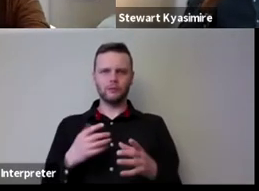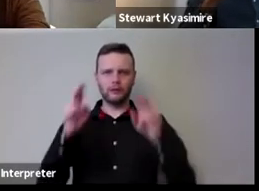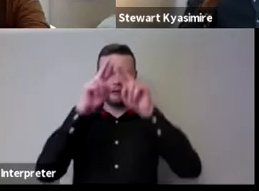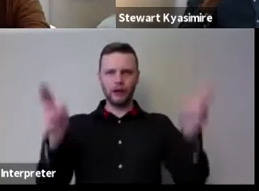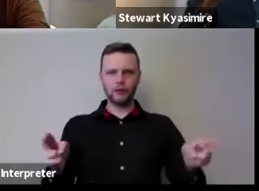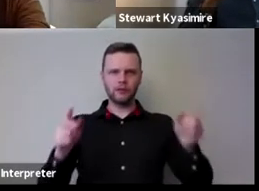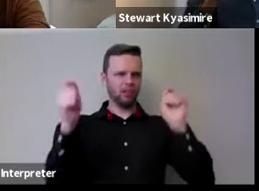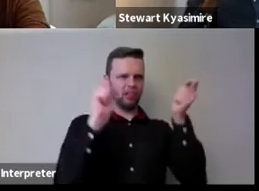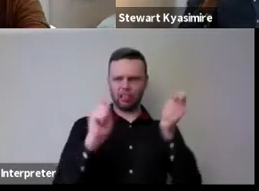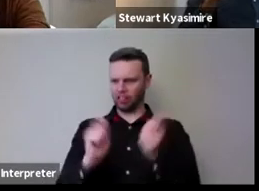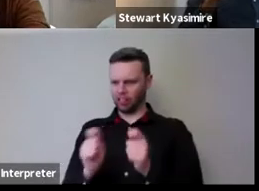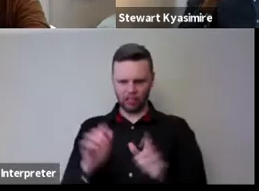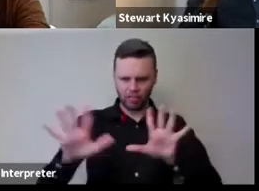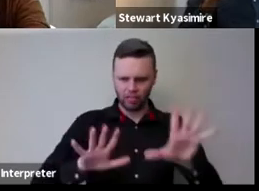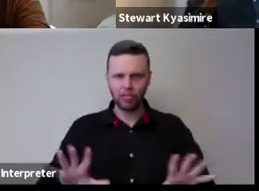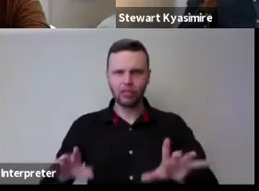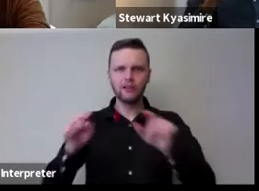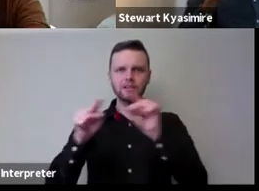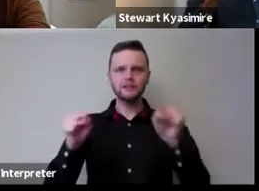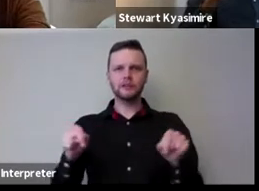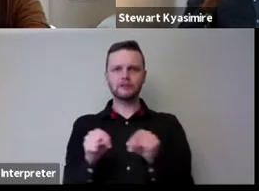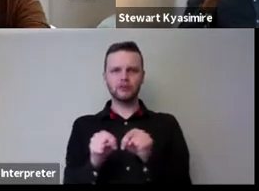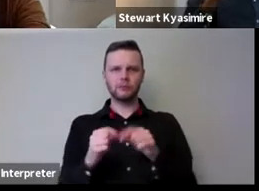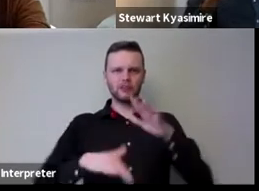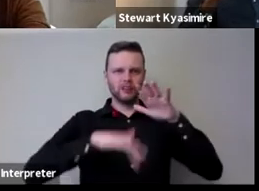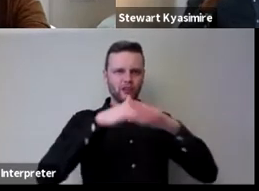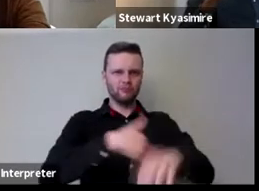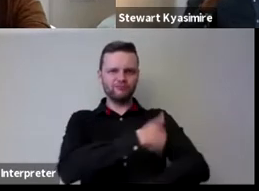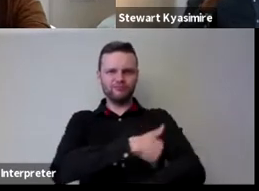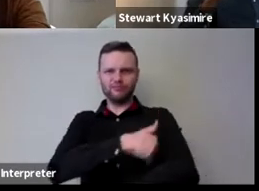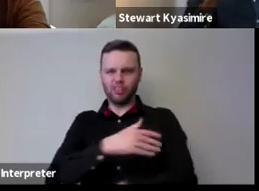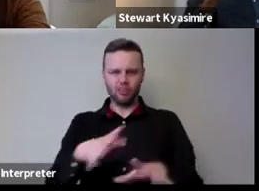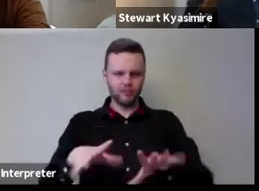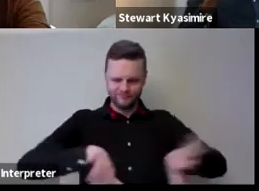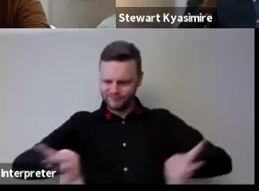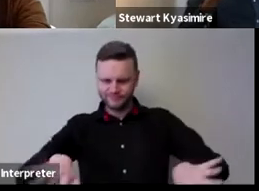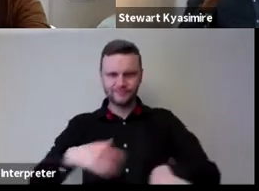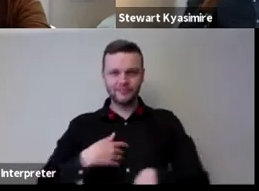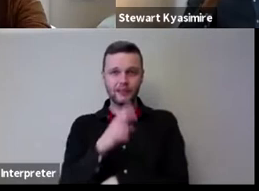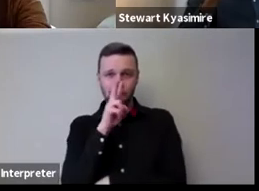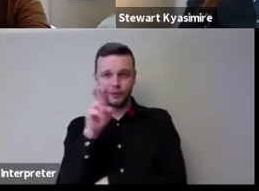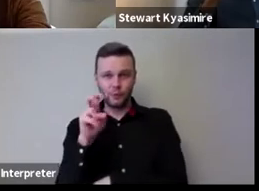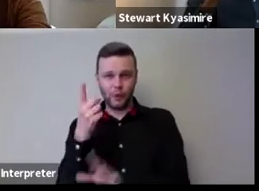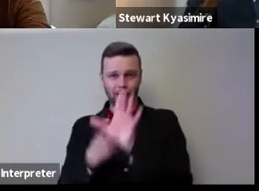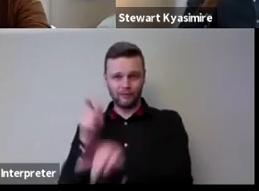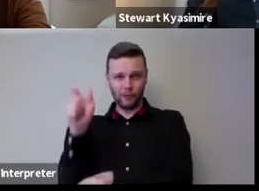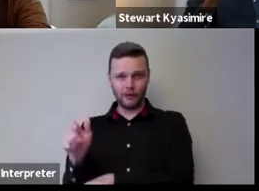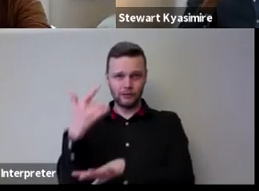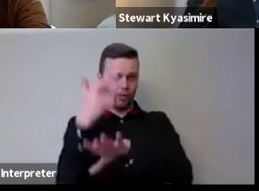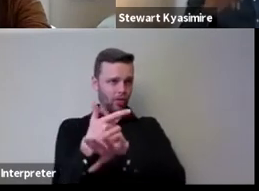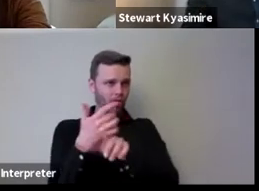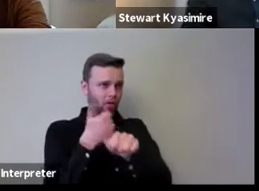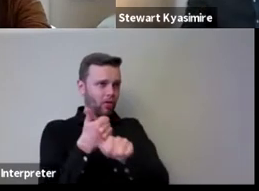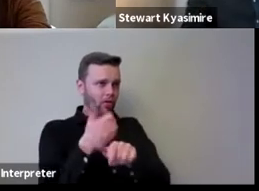create a room in which it wasn't just filled with crap um my 12 year old was the camera assistant and I had to film